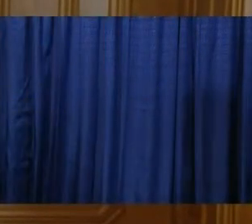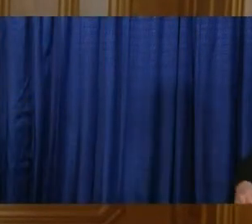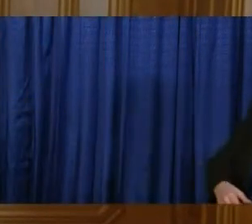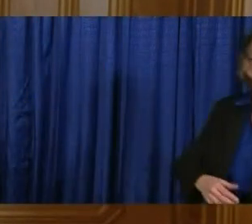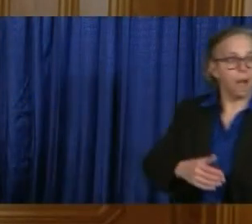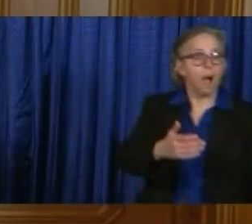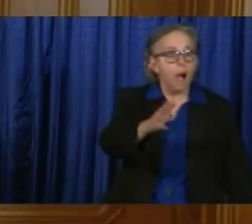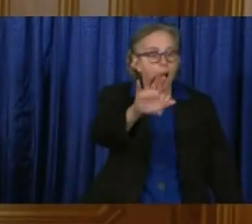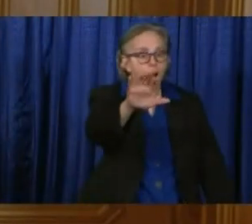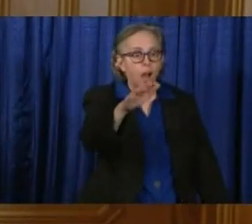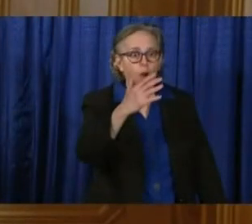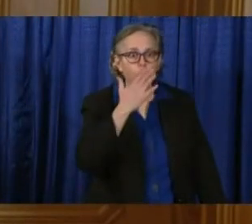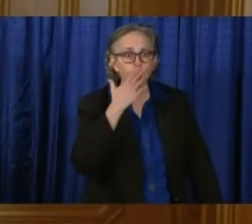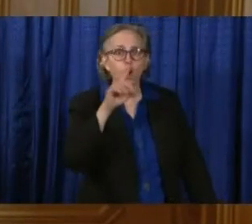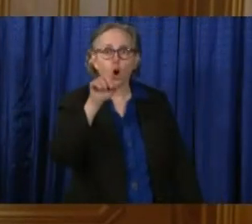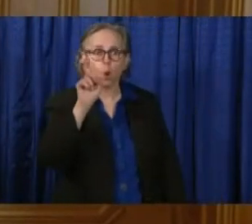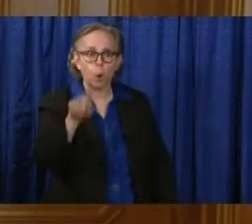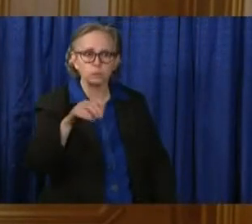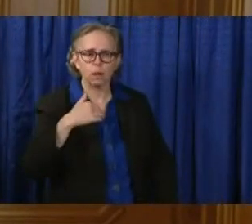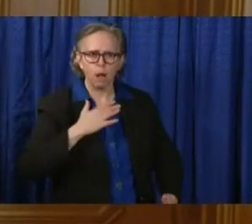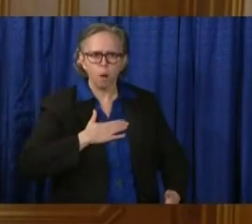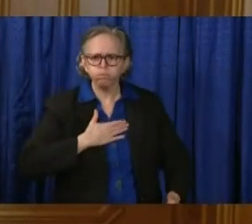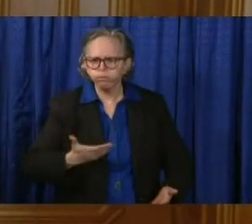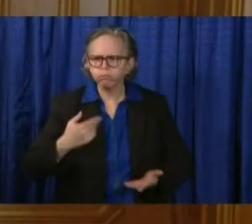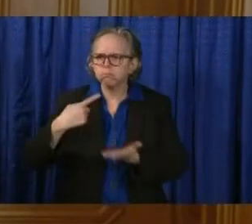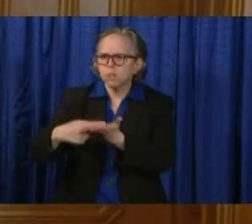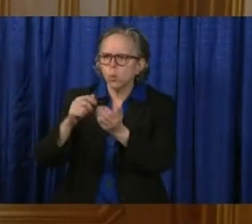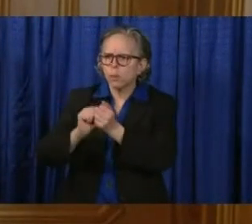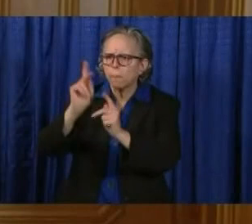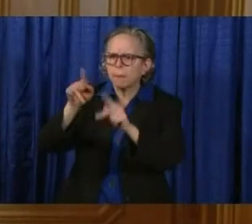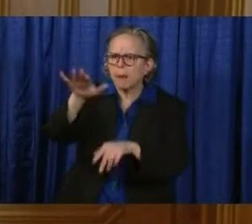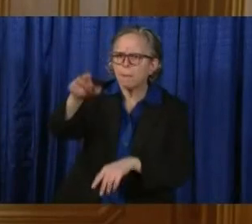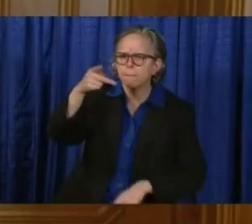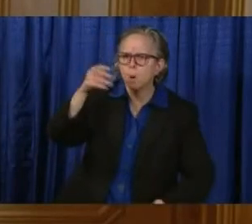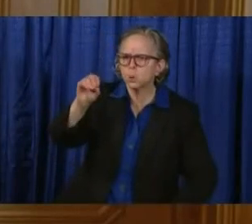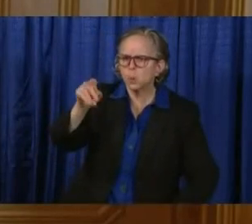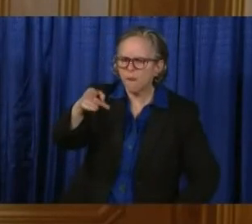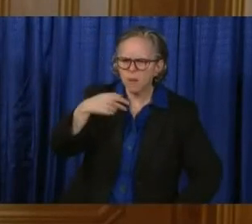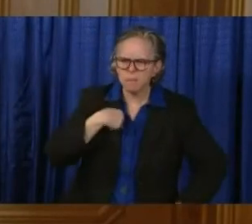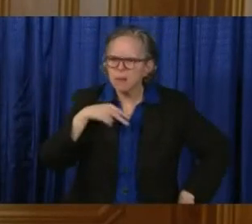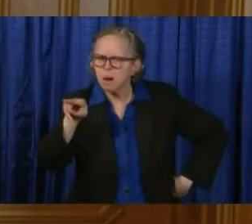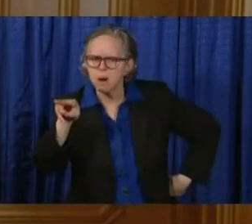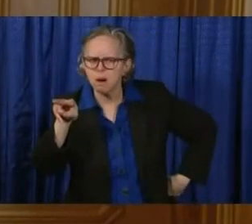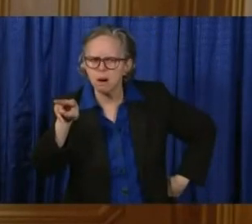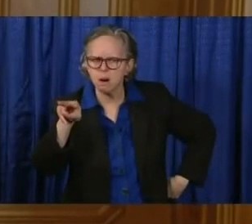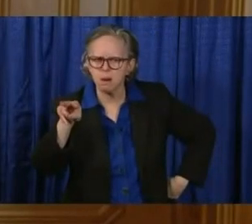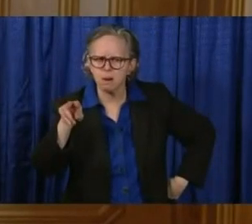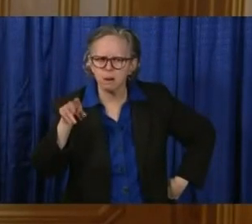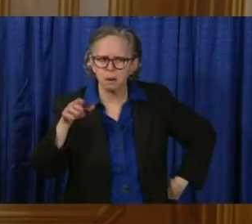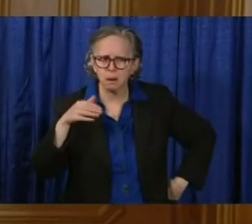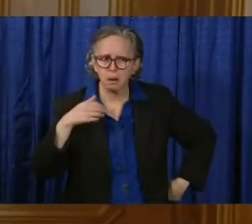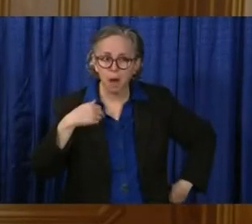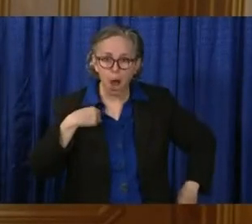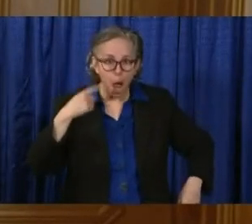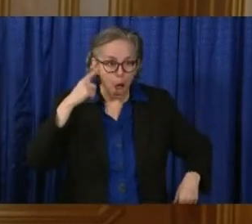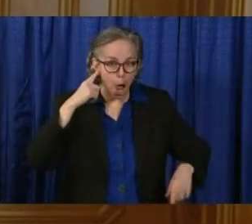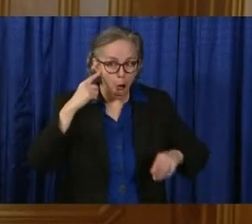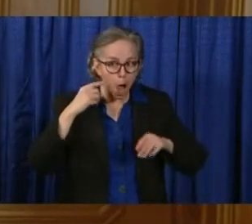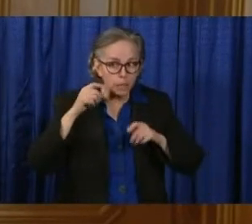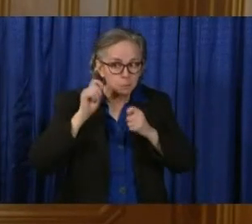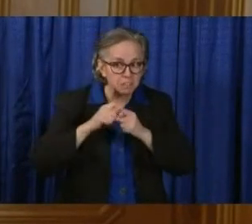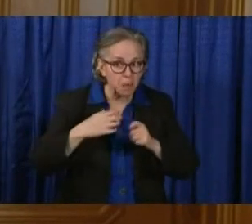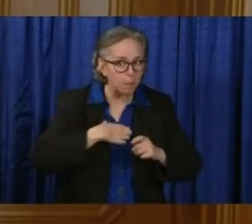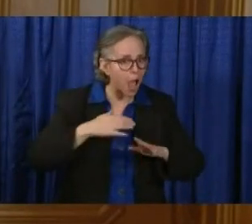You know, I have not myself received any specific complaints, but that, you know, that doesn't really mean anything. I get anecdotal